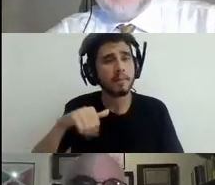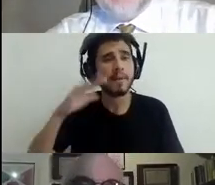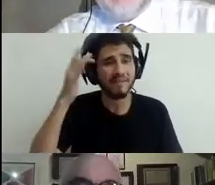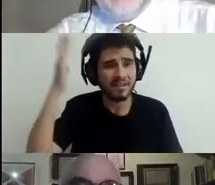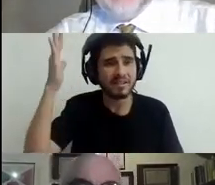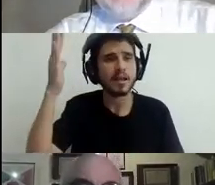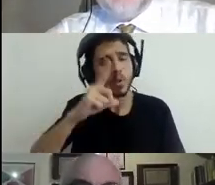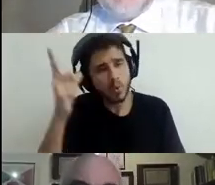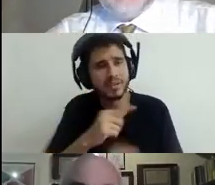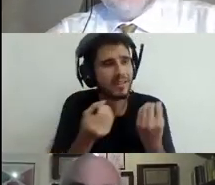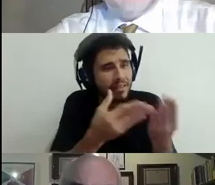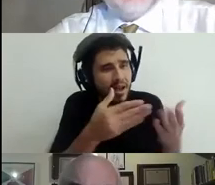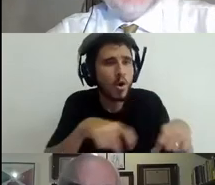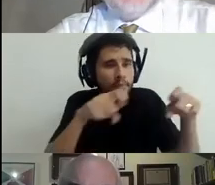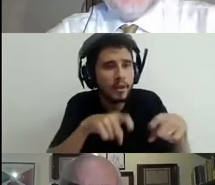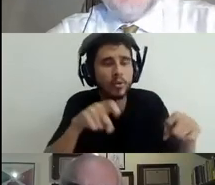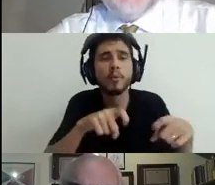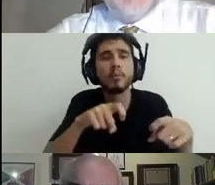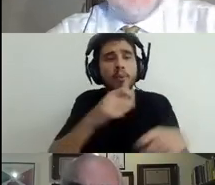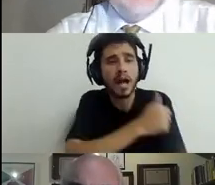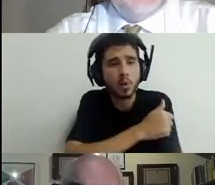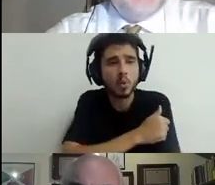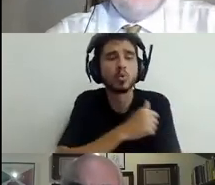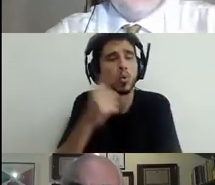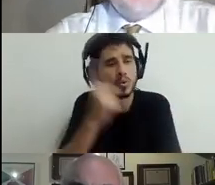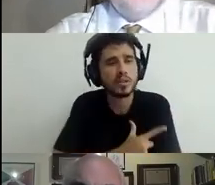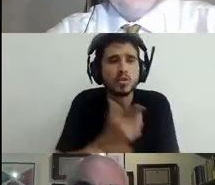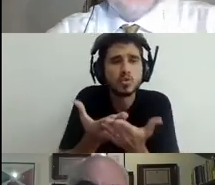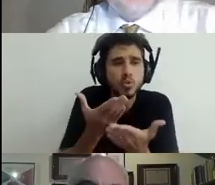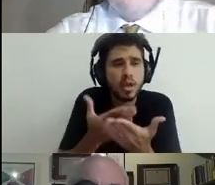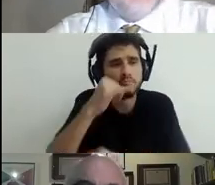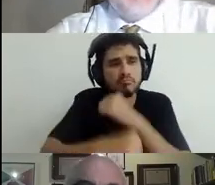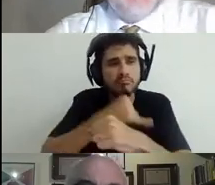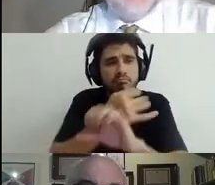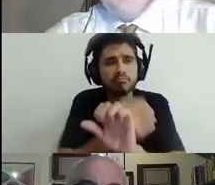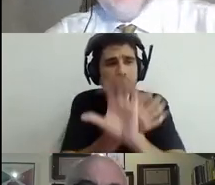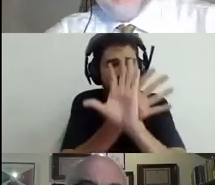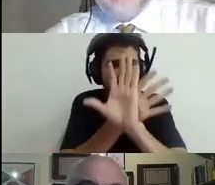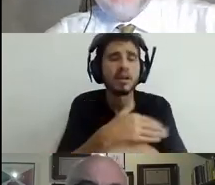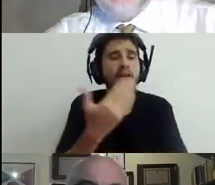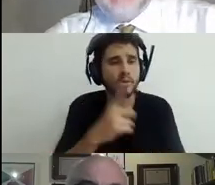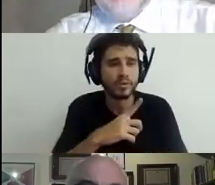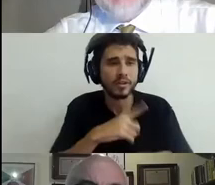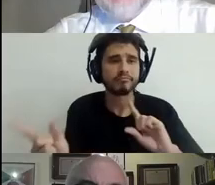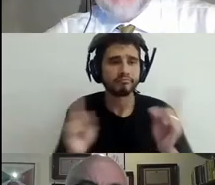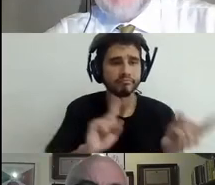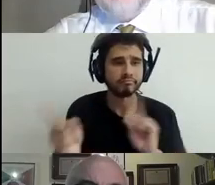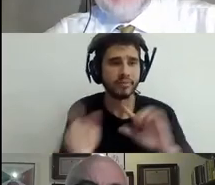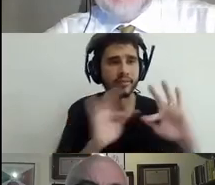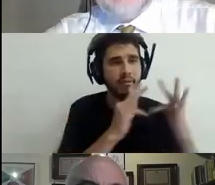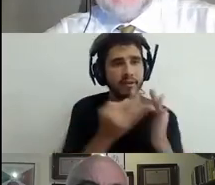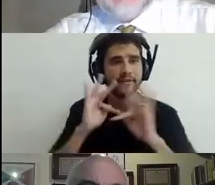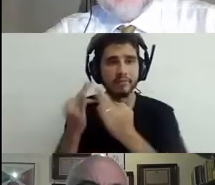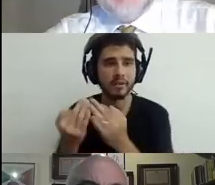with, with quite some success. So the chart shows the number of, of exercises that were